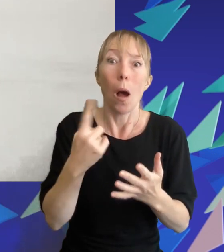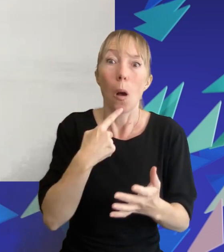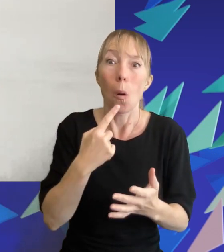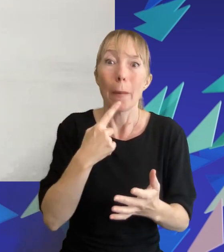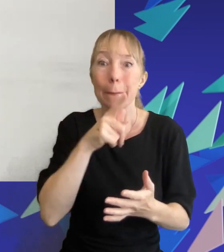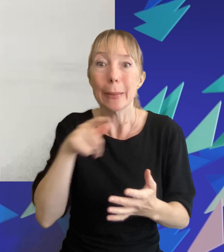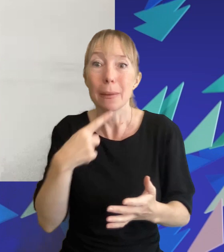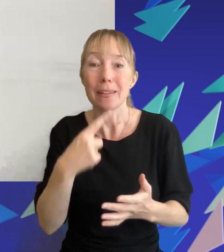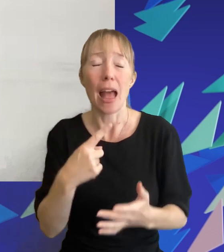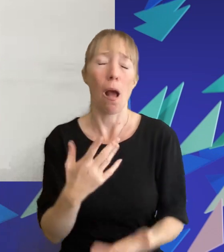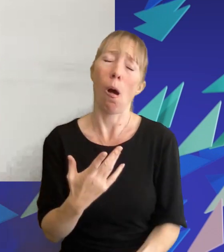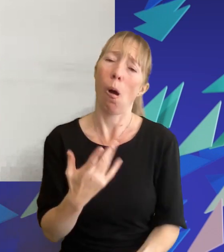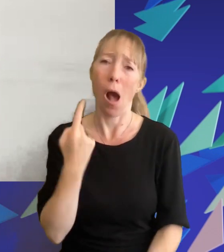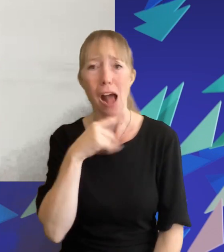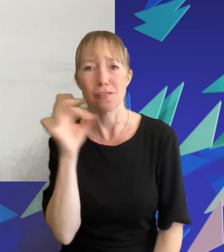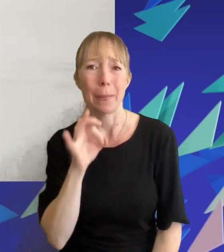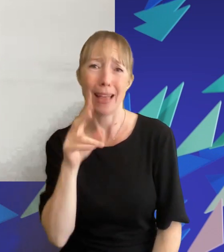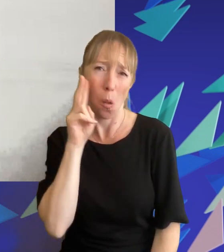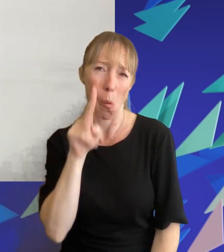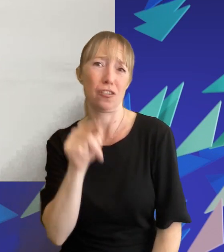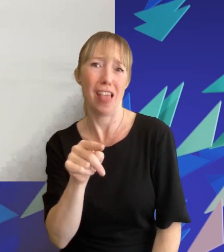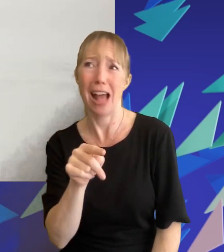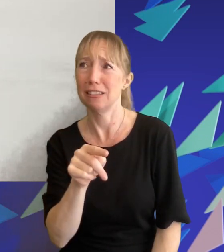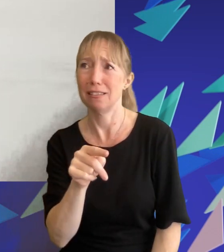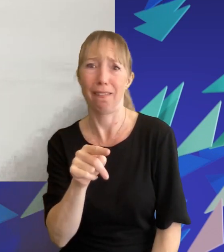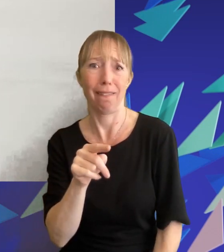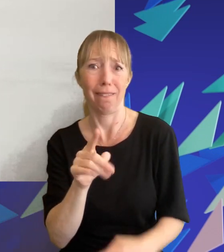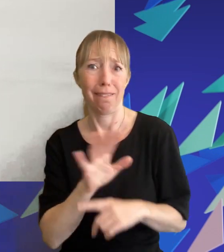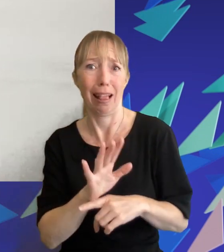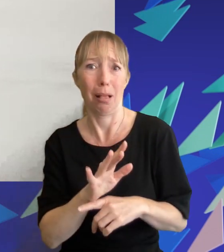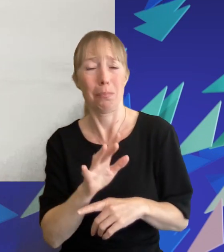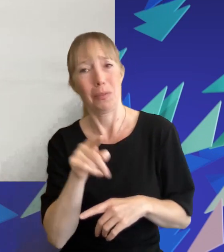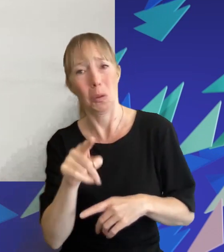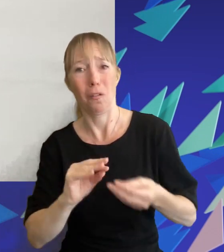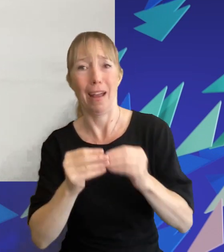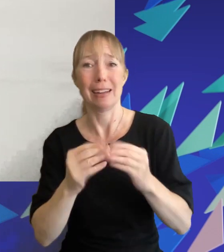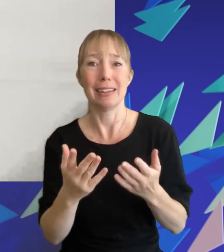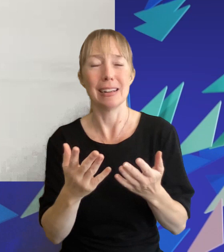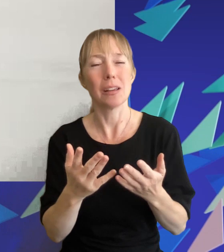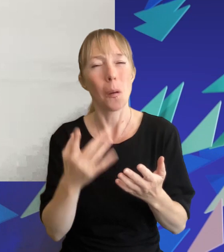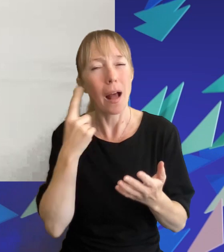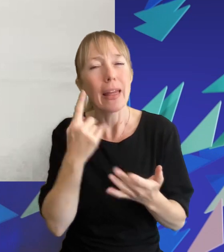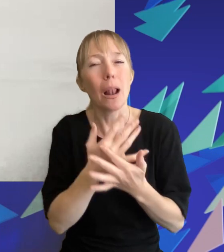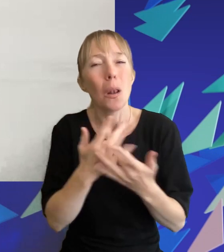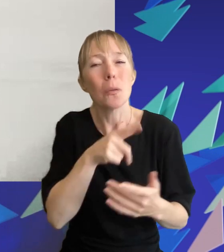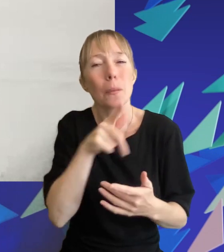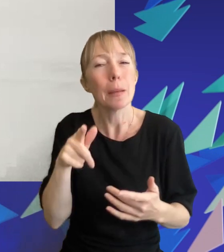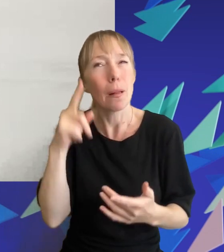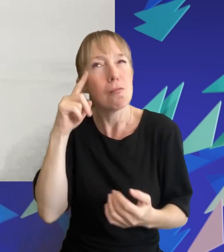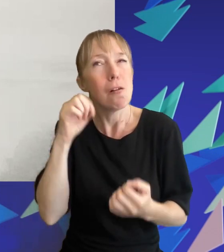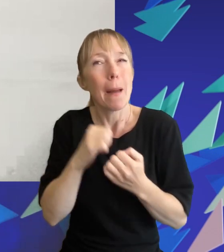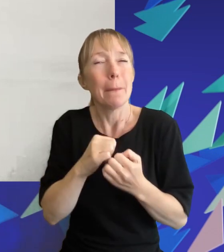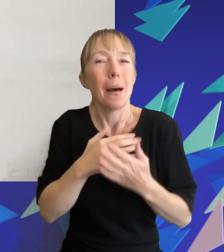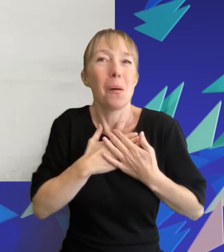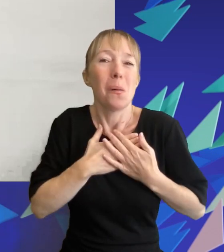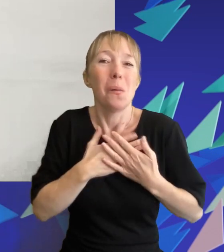saying i would 100 watch this unironically so i think that i think that a lot of people feel the same it's we